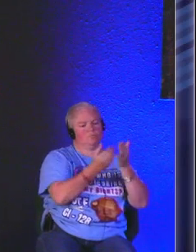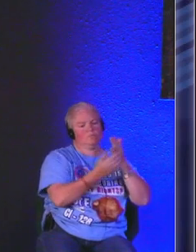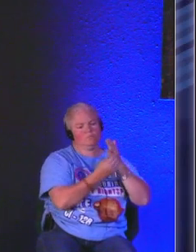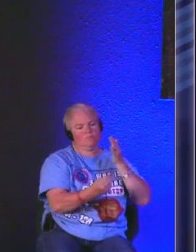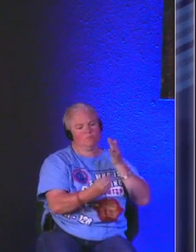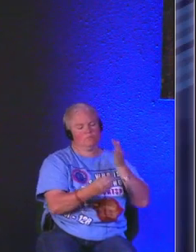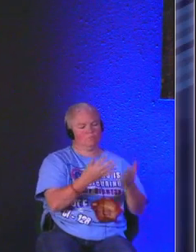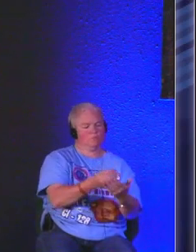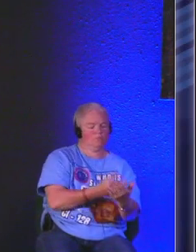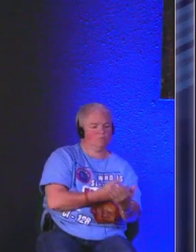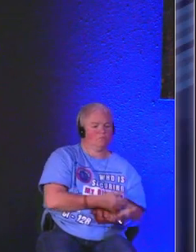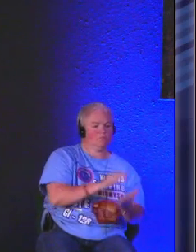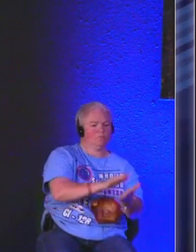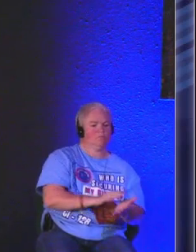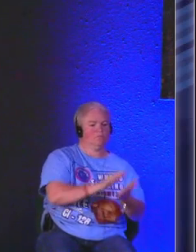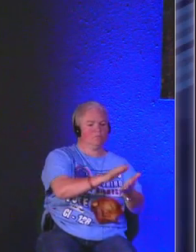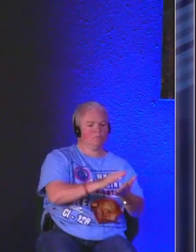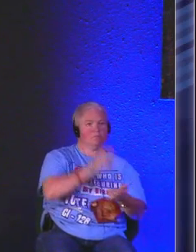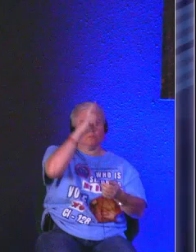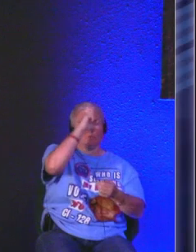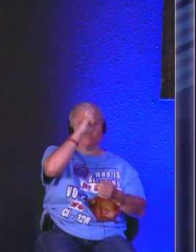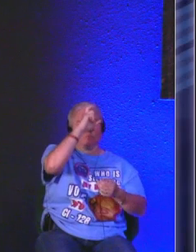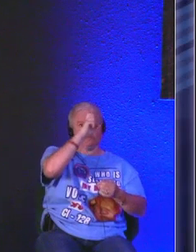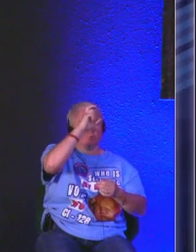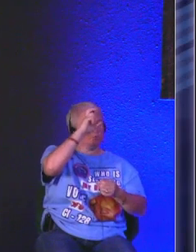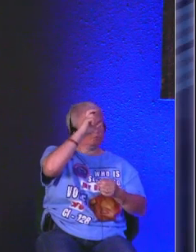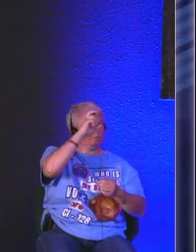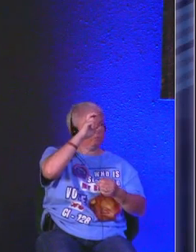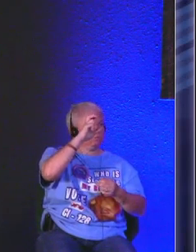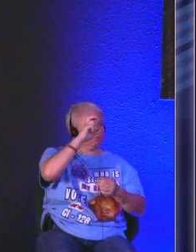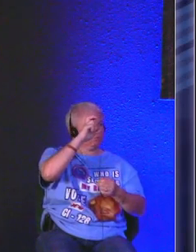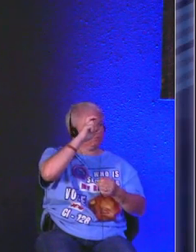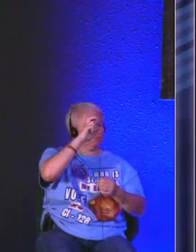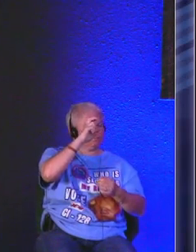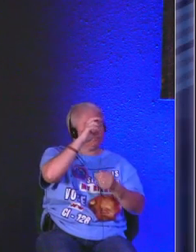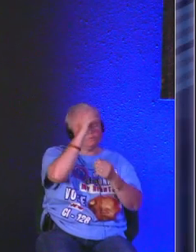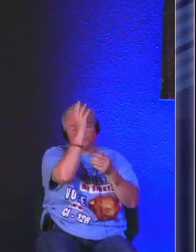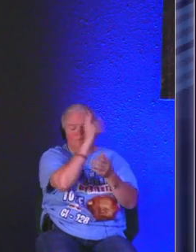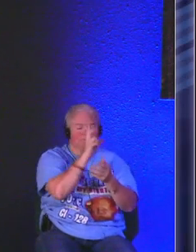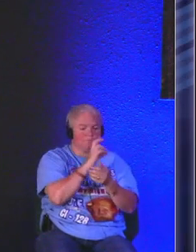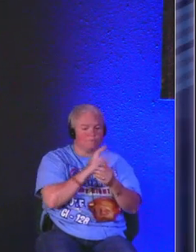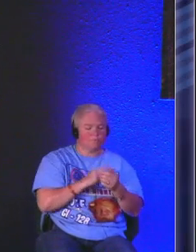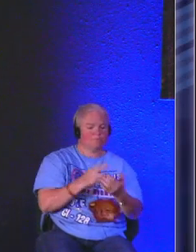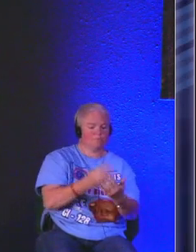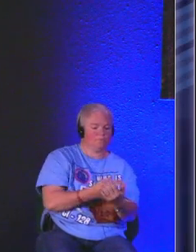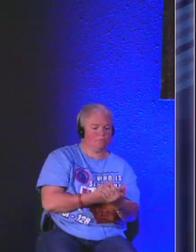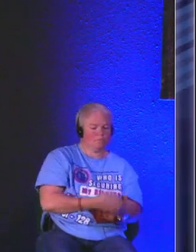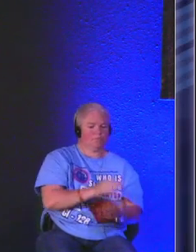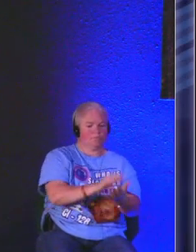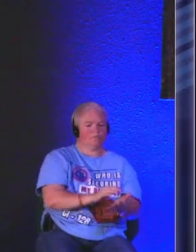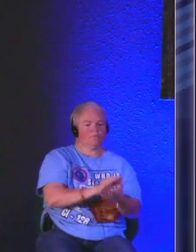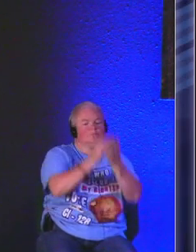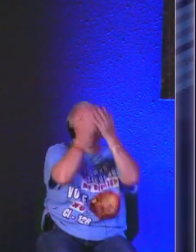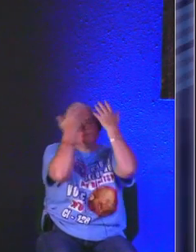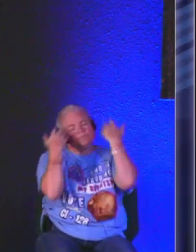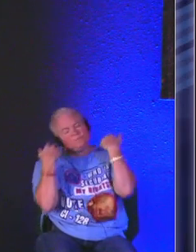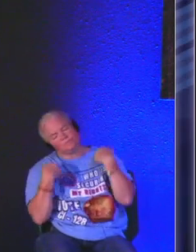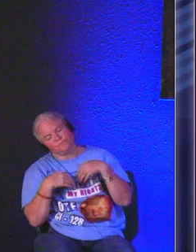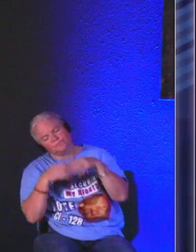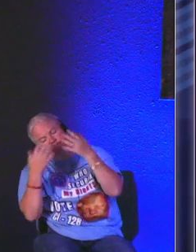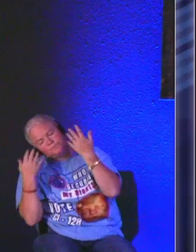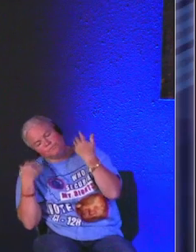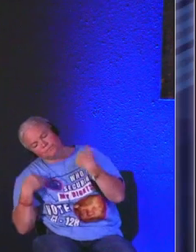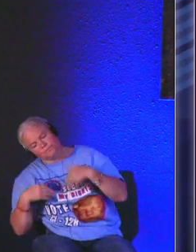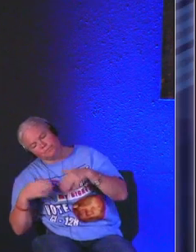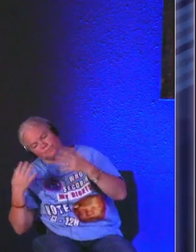for the sheep it repels the insects and it helps soothe the sheep so